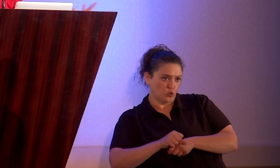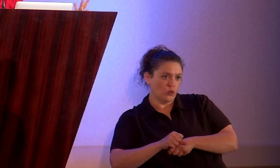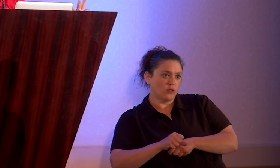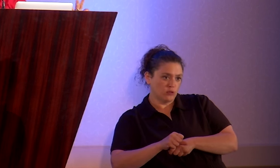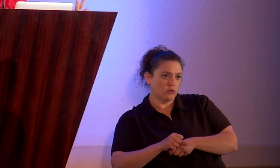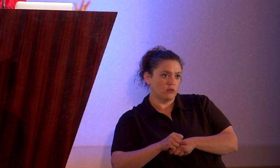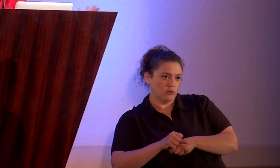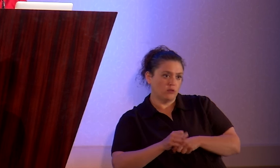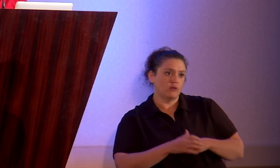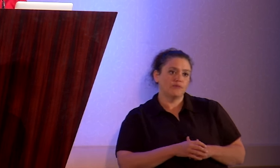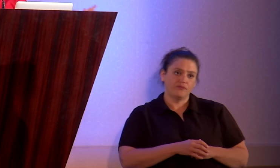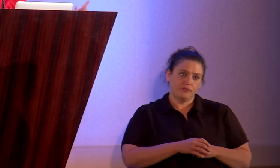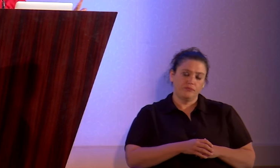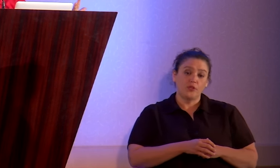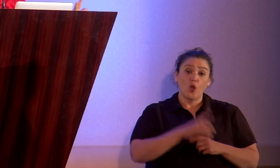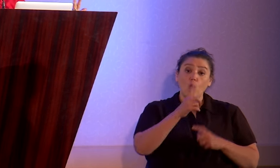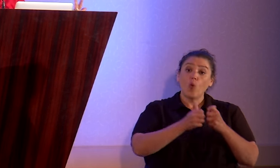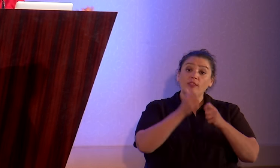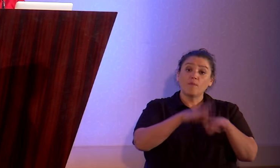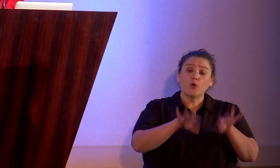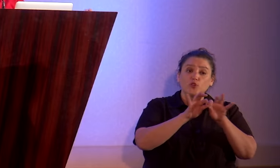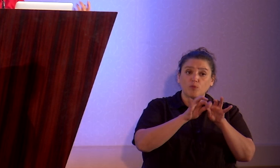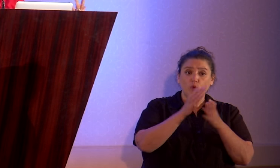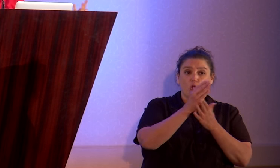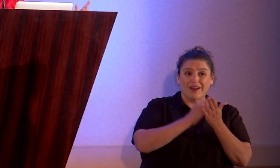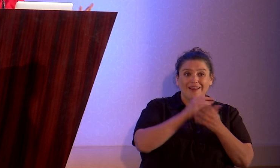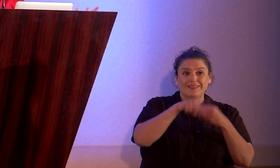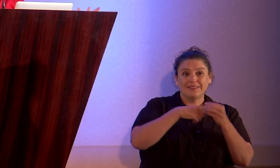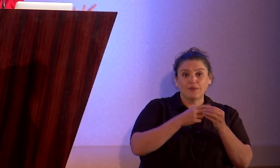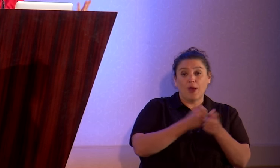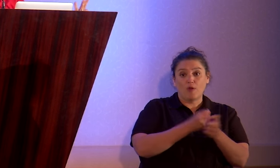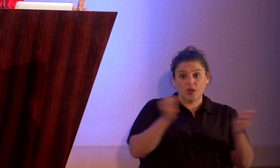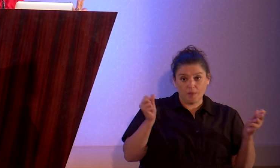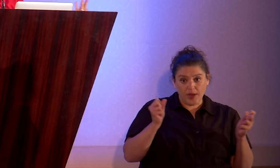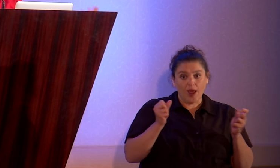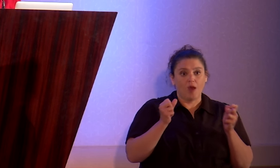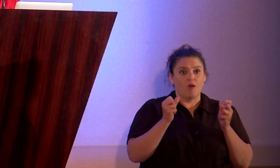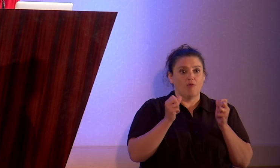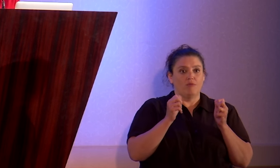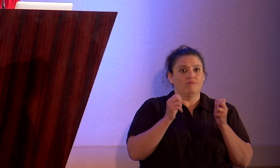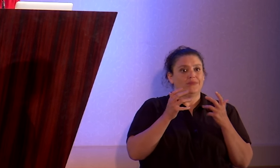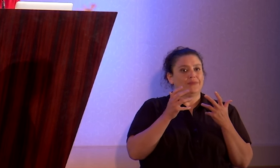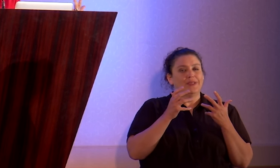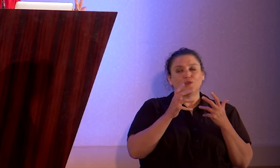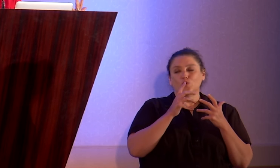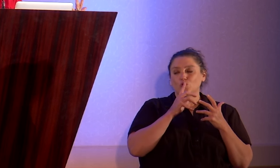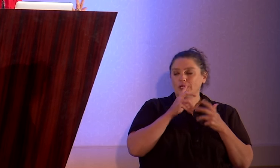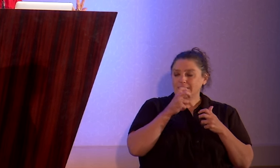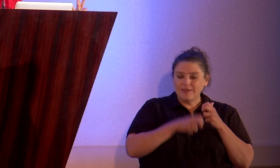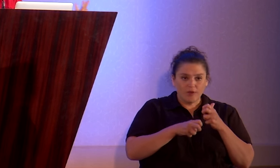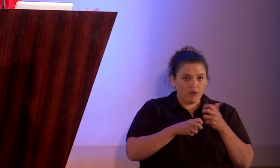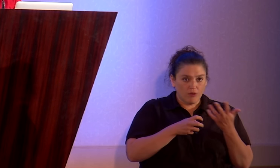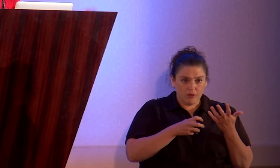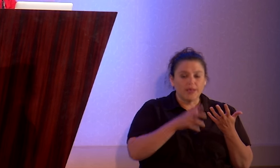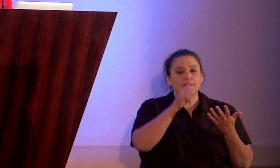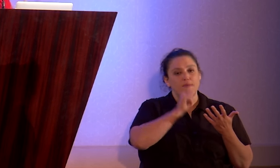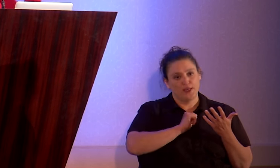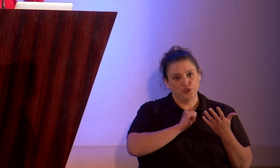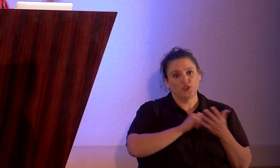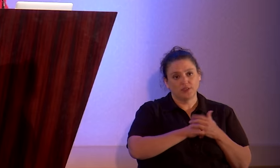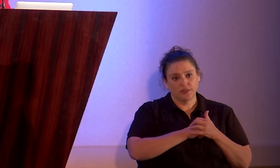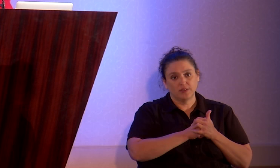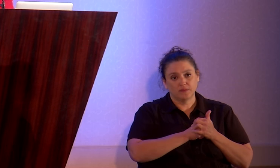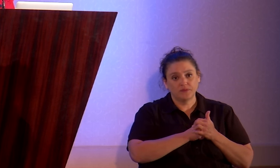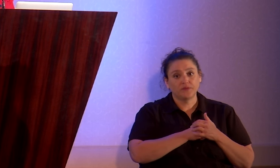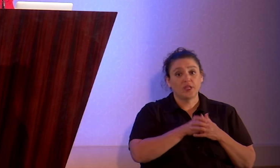One of the most important lessons about coming out, and one of the most difficult, is patience. Now, as atheist